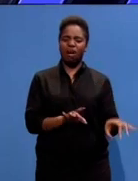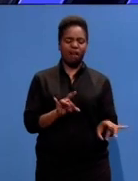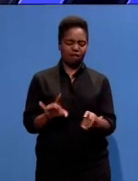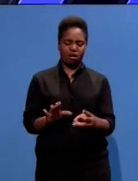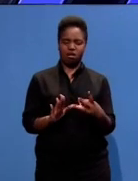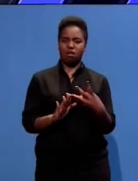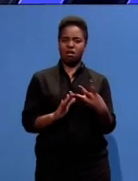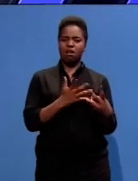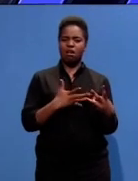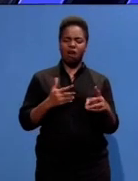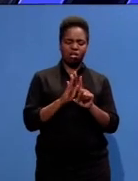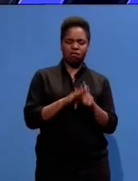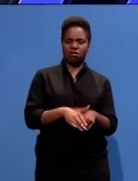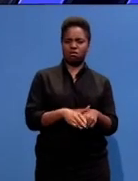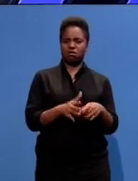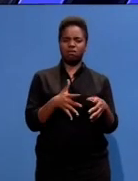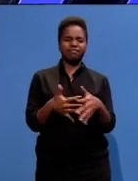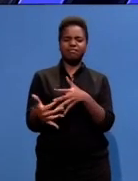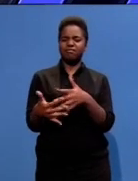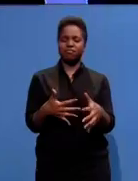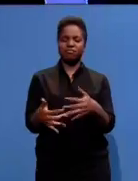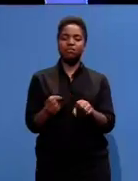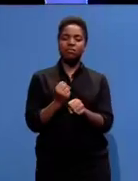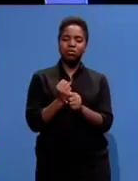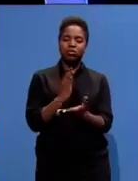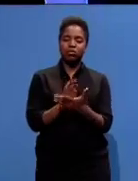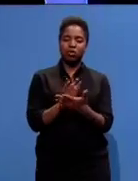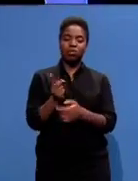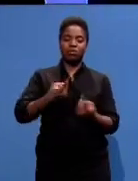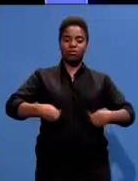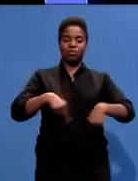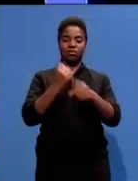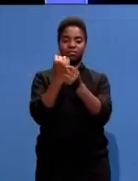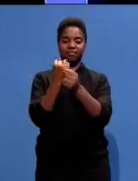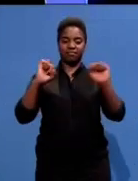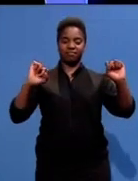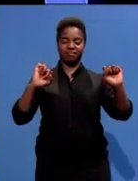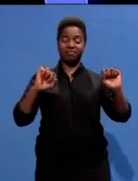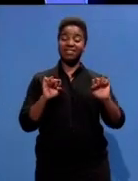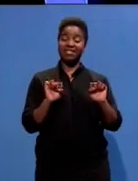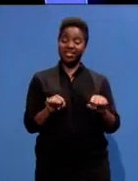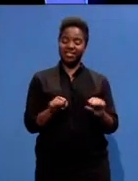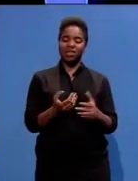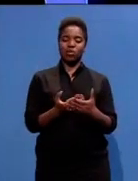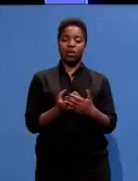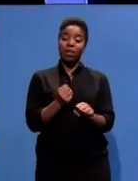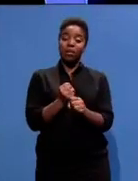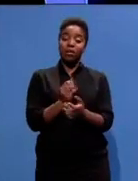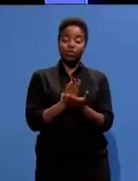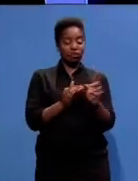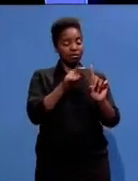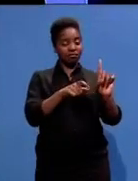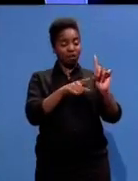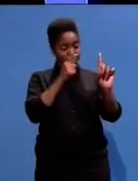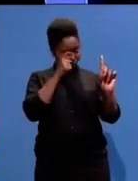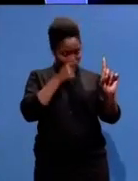gender or other forms of discrimination. That is indeed the greatest honour we can give to this departed hero to actively